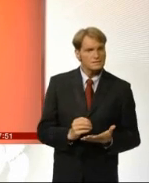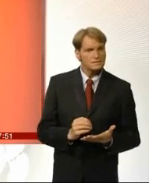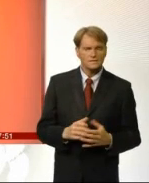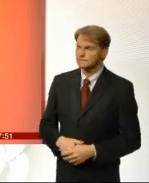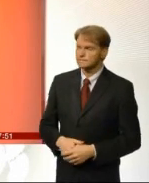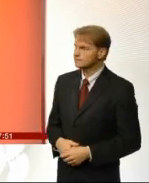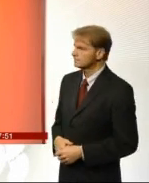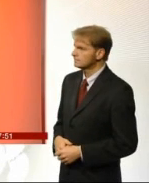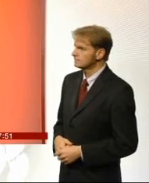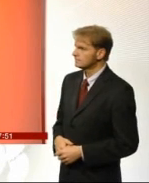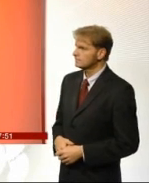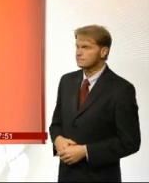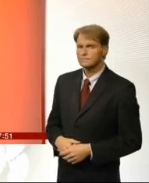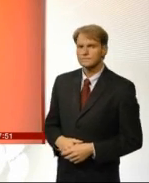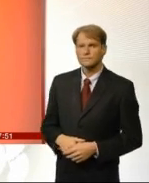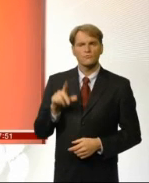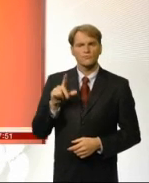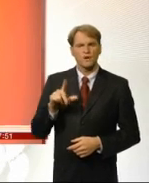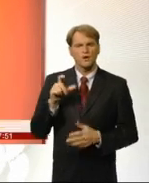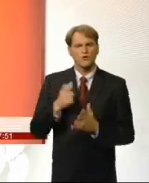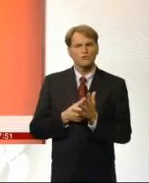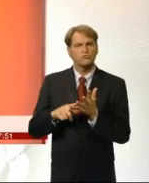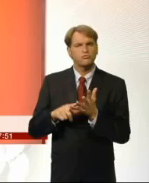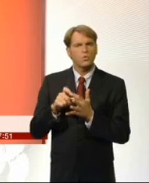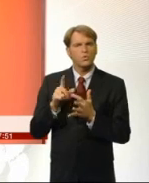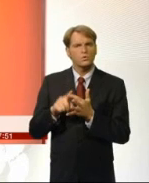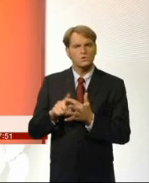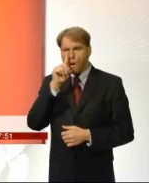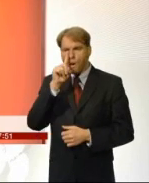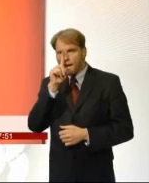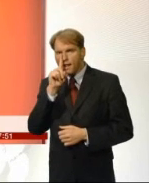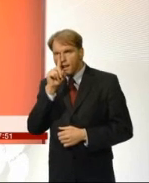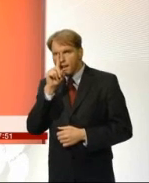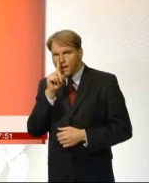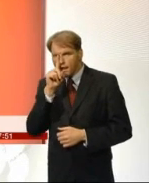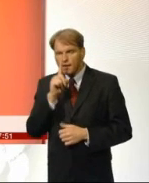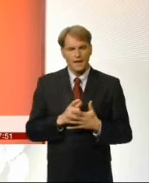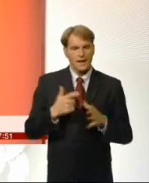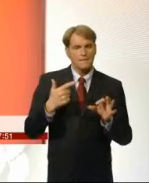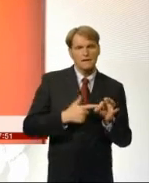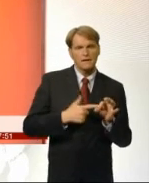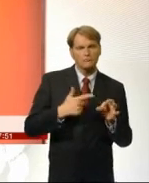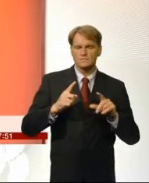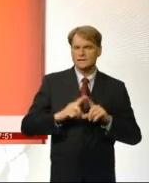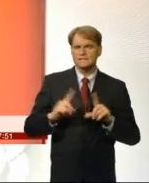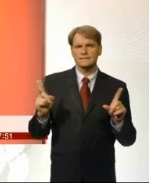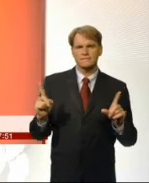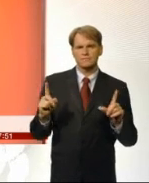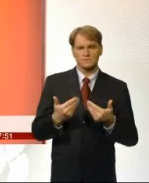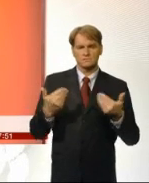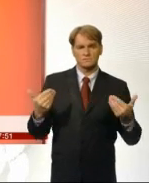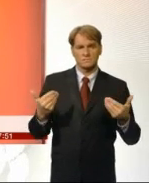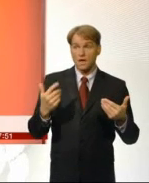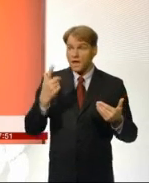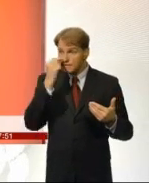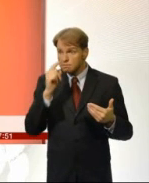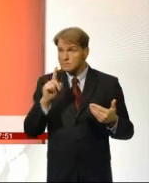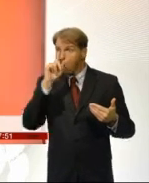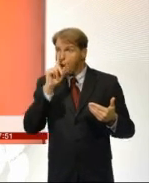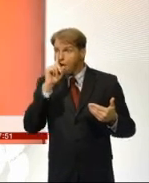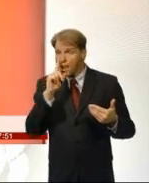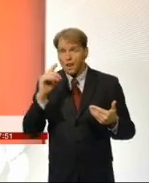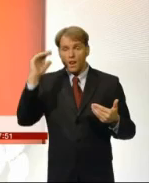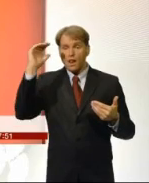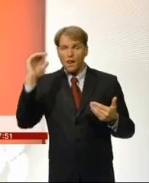price is slightly different to the refined product prices. So they're two separate markets. So it is quite feasible to have crude oil prices drop whilst